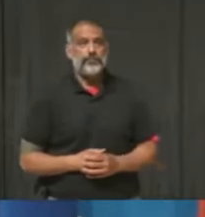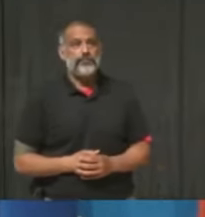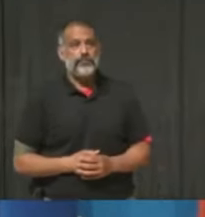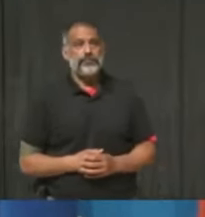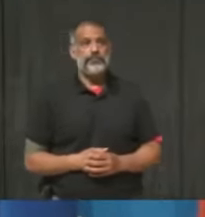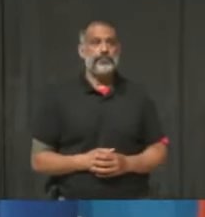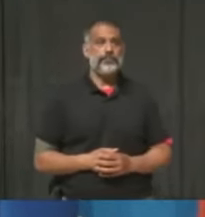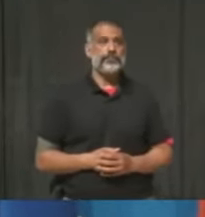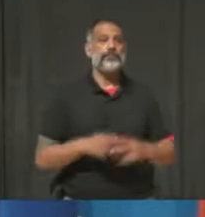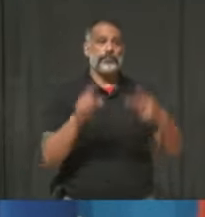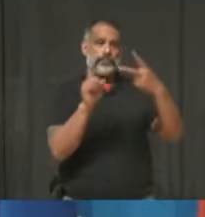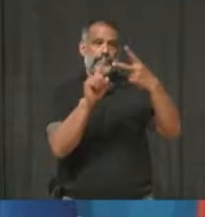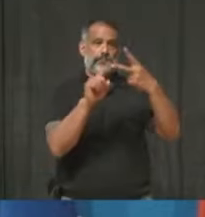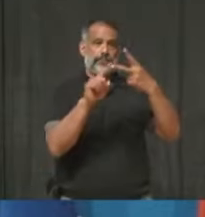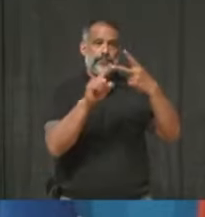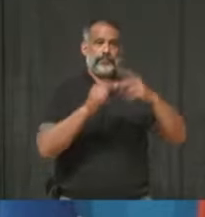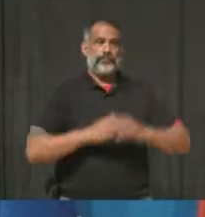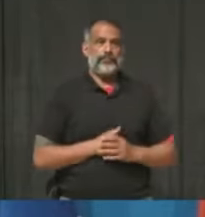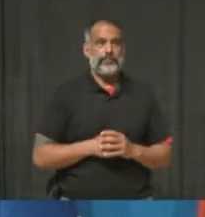Follow-up, Jeffrey?